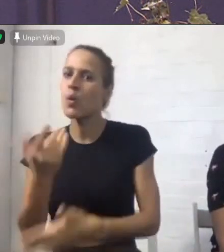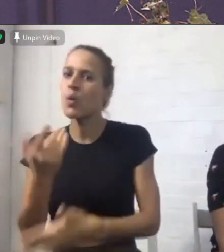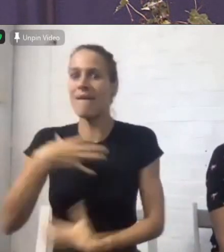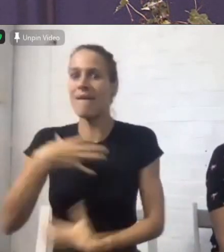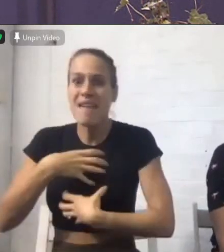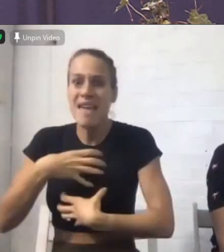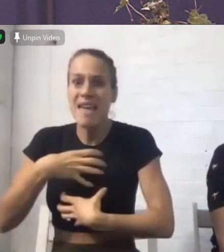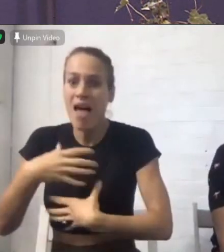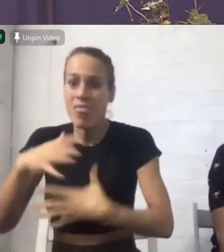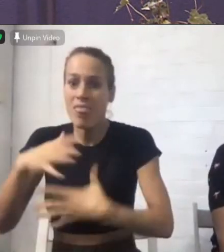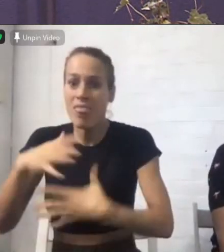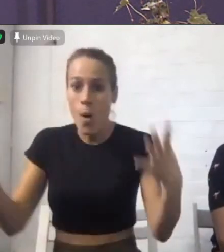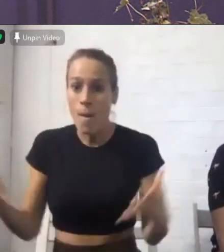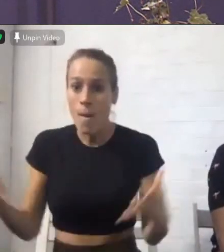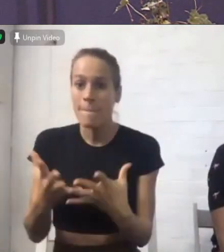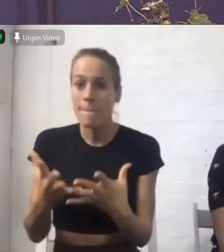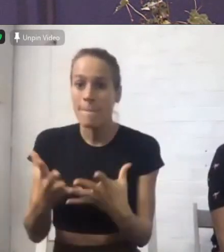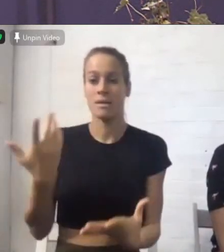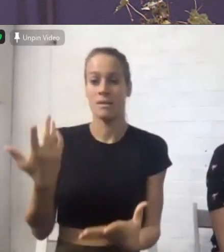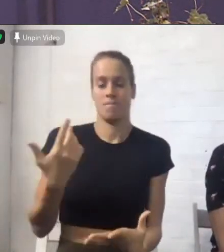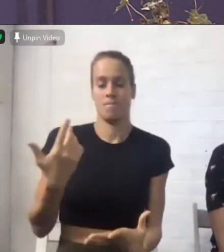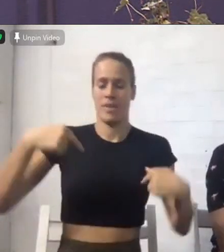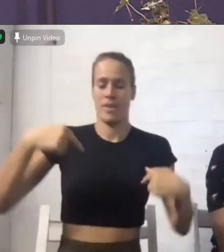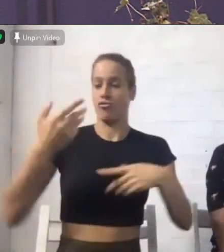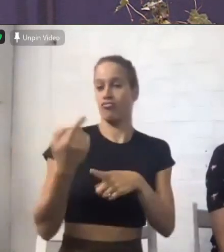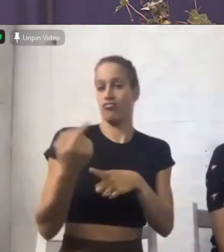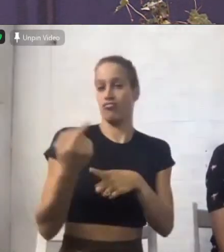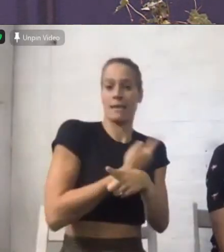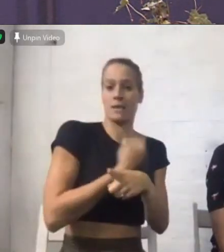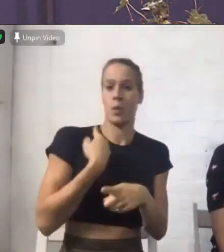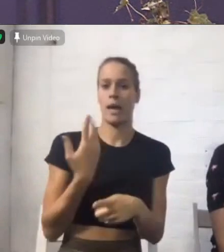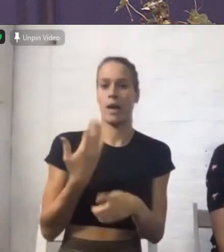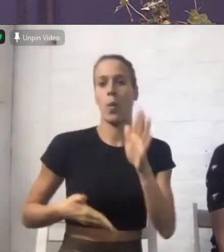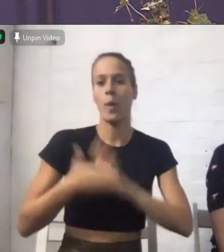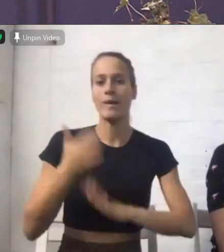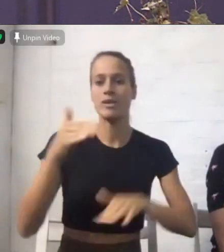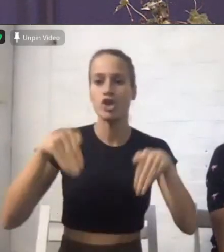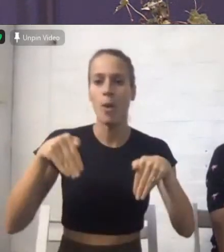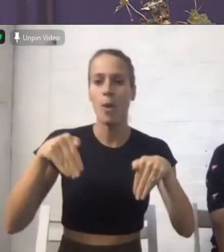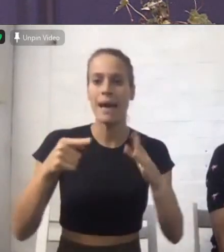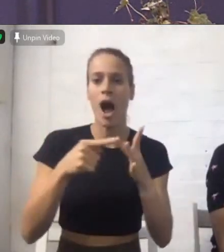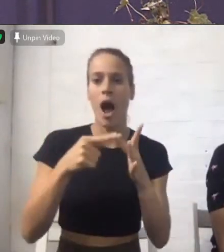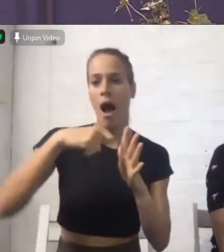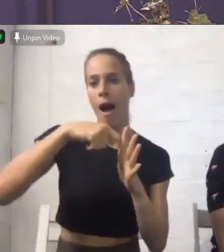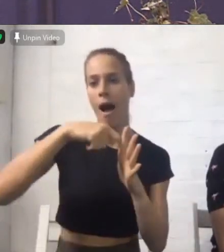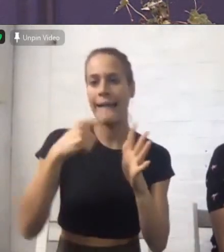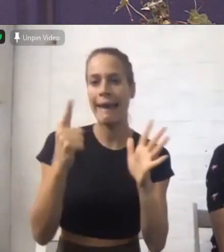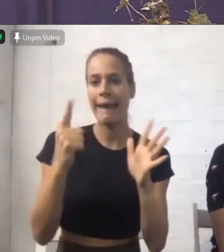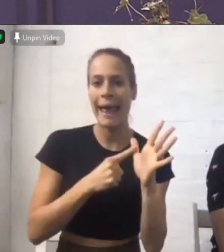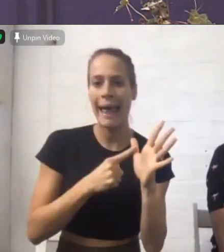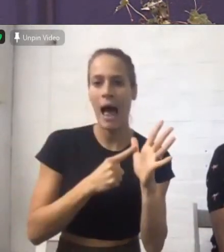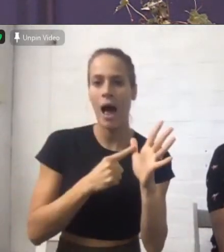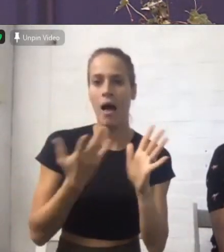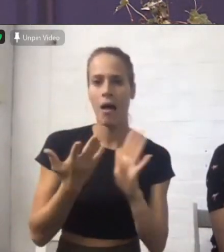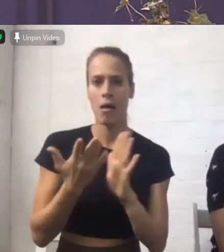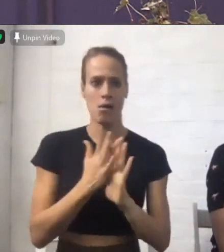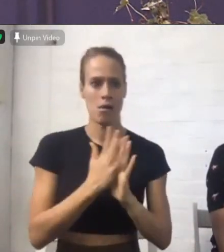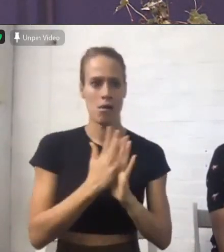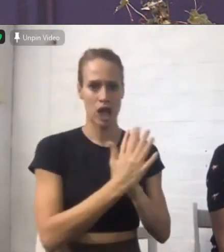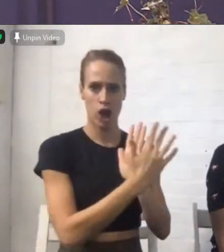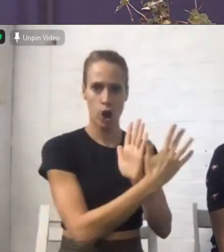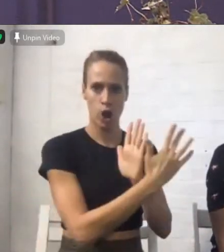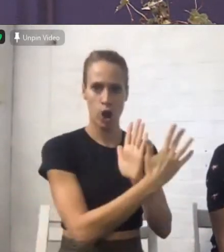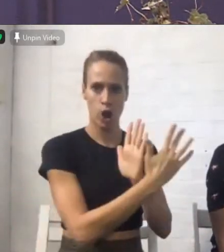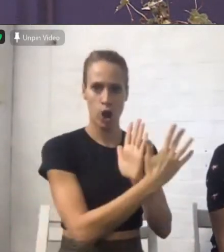I didn't know what I was going to find when I got there the car park you know was like military precision